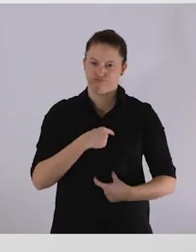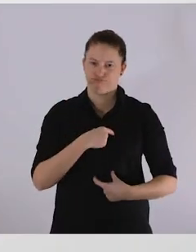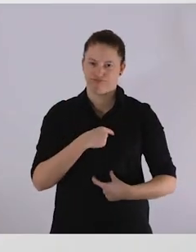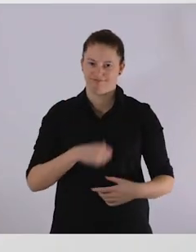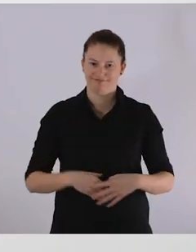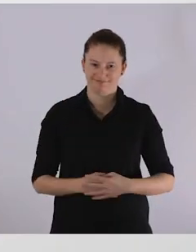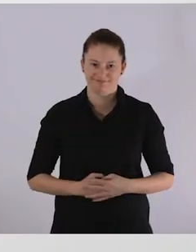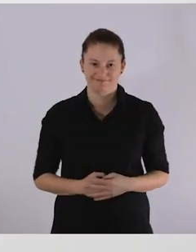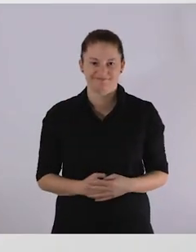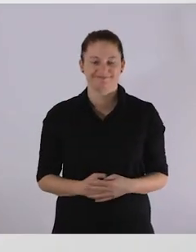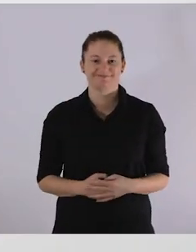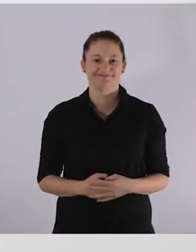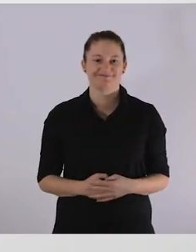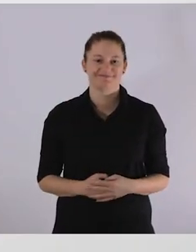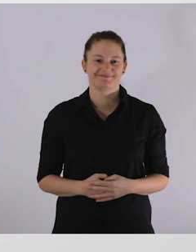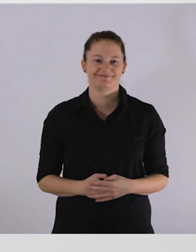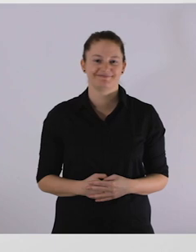Portable induction loops